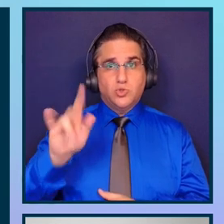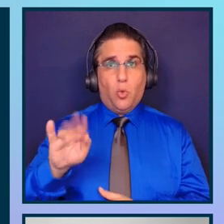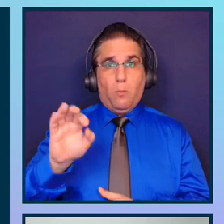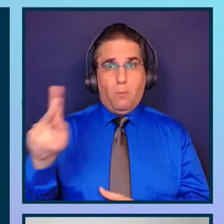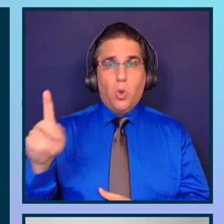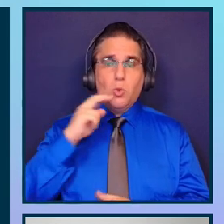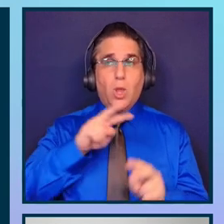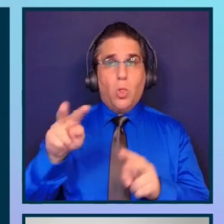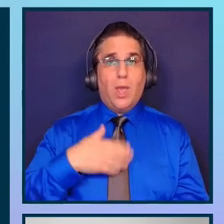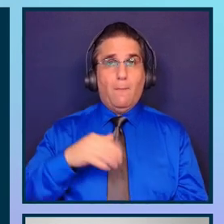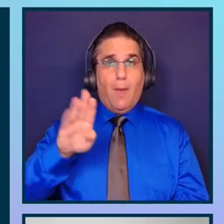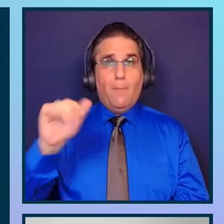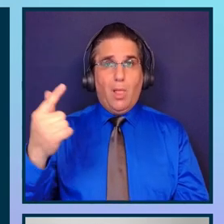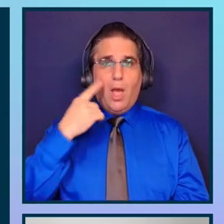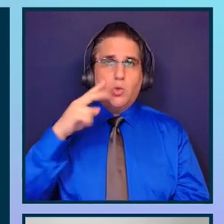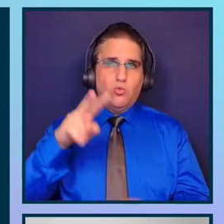my blog and read about this.